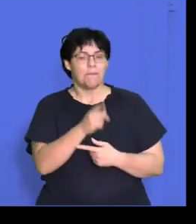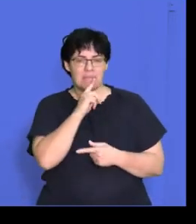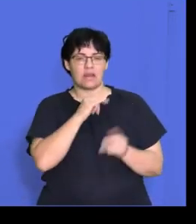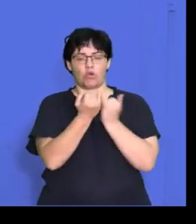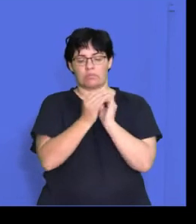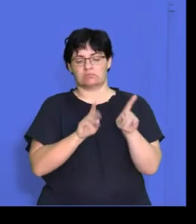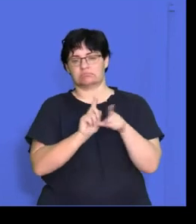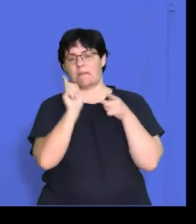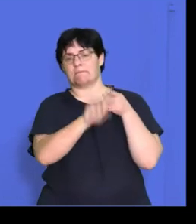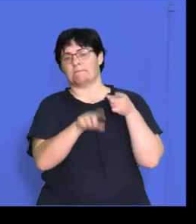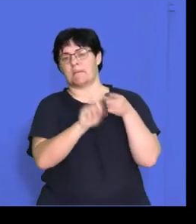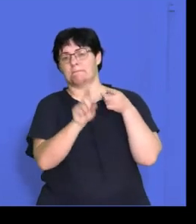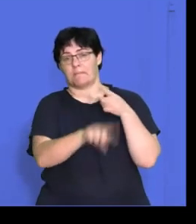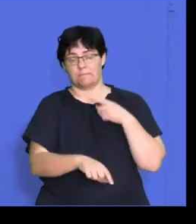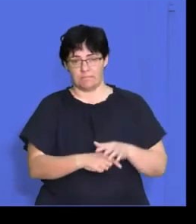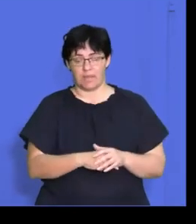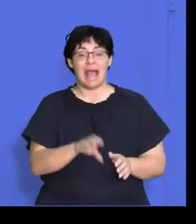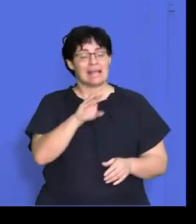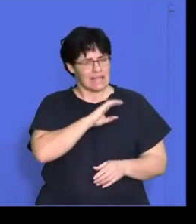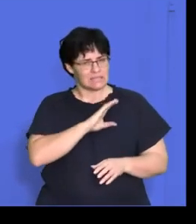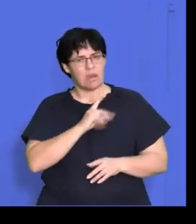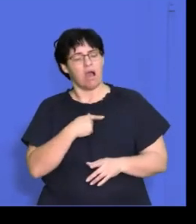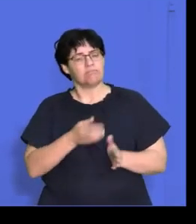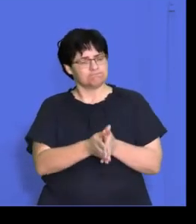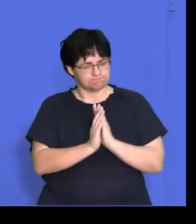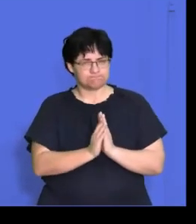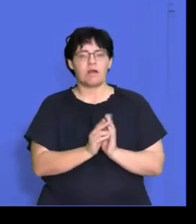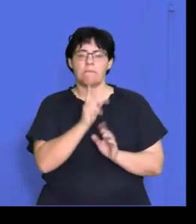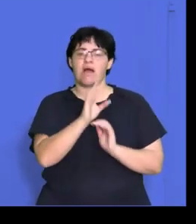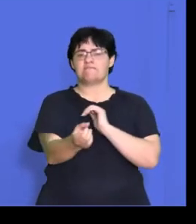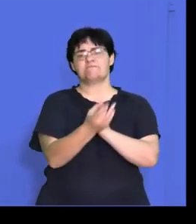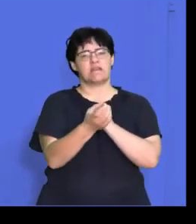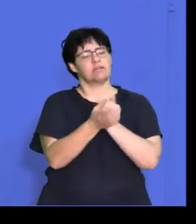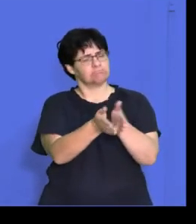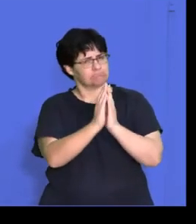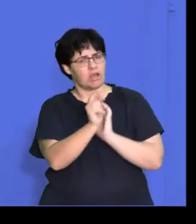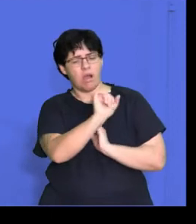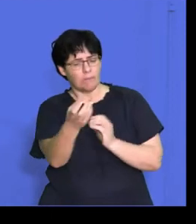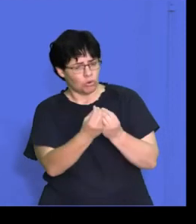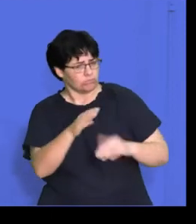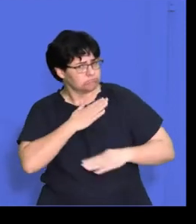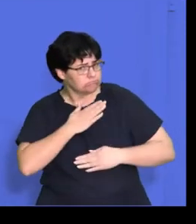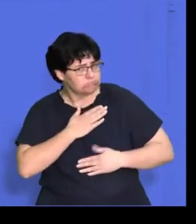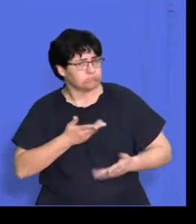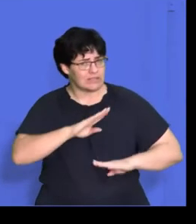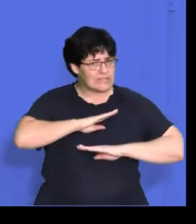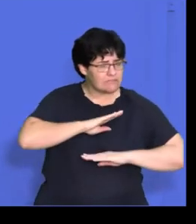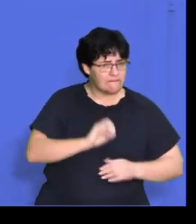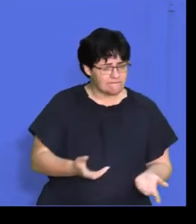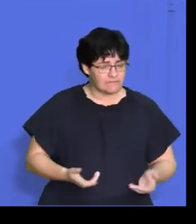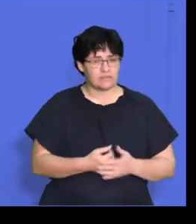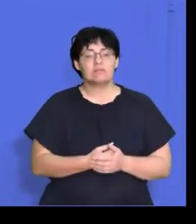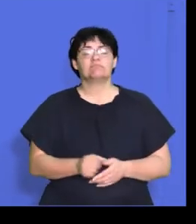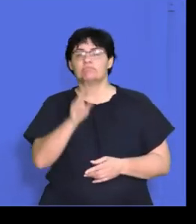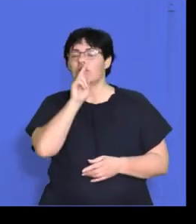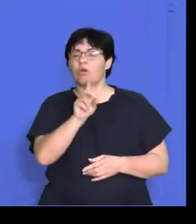competitors. And customers are always requested to provide feedback about their products. So if